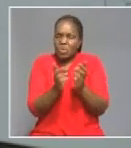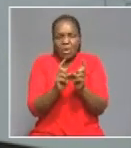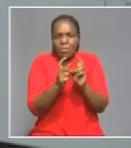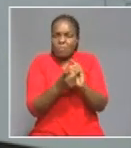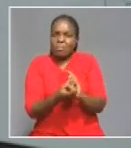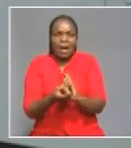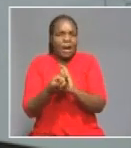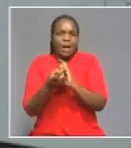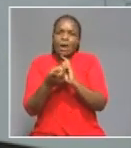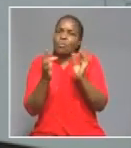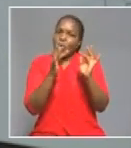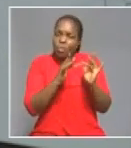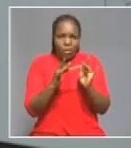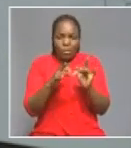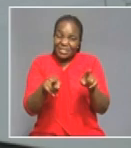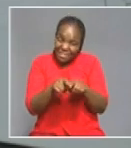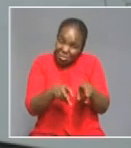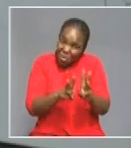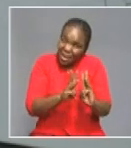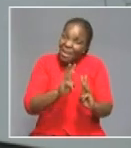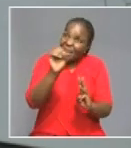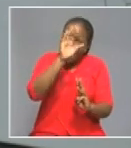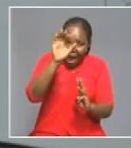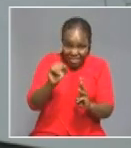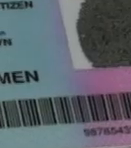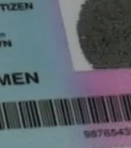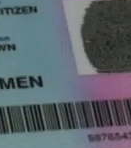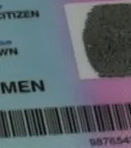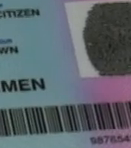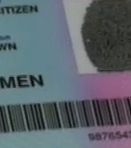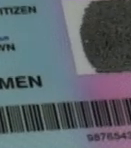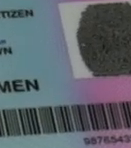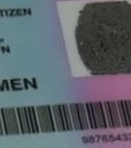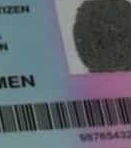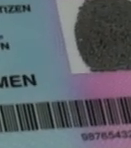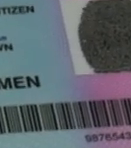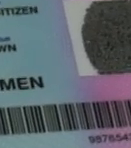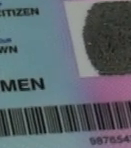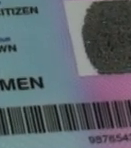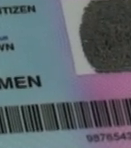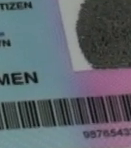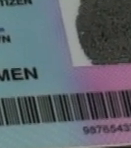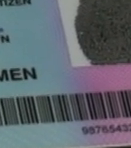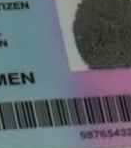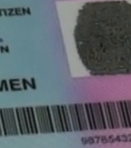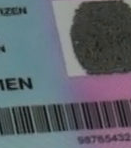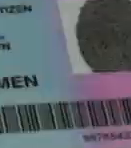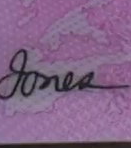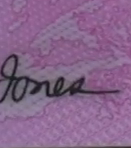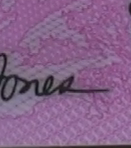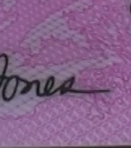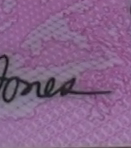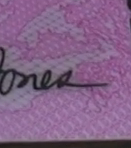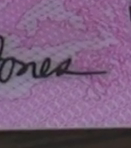that Africa is also moving with the world. The current IDs will remain in use